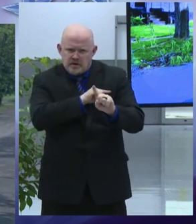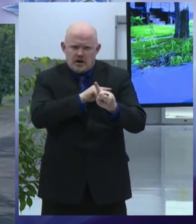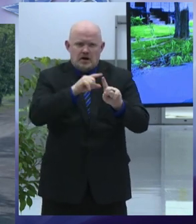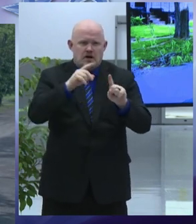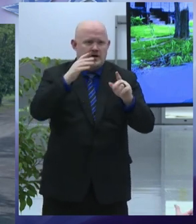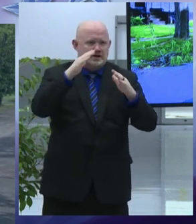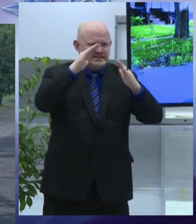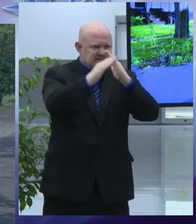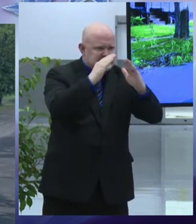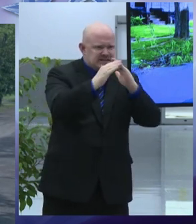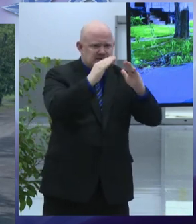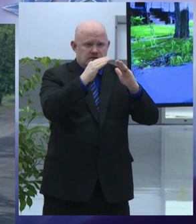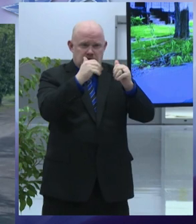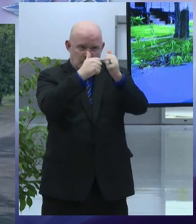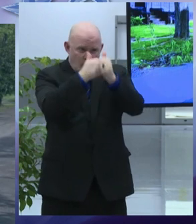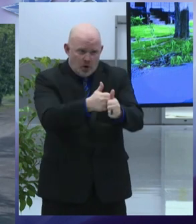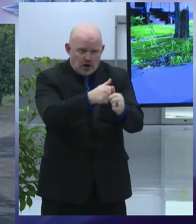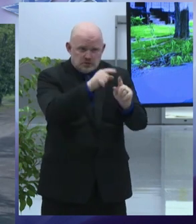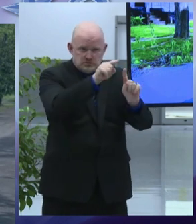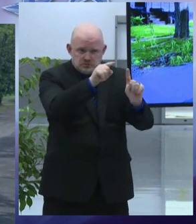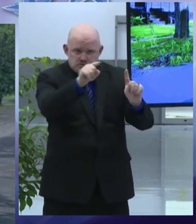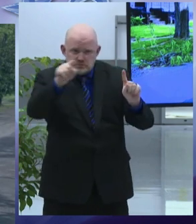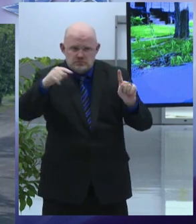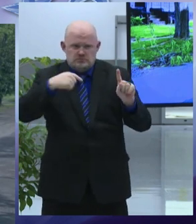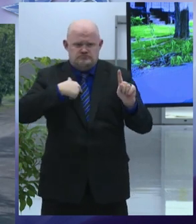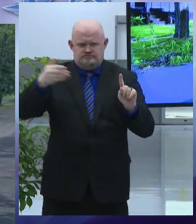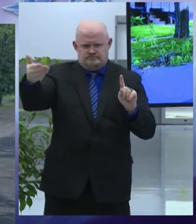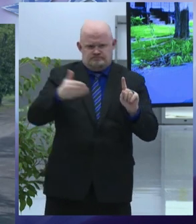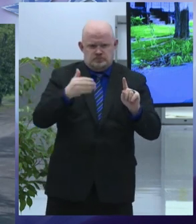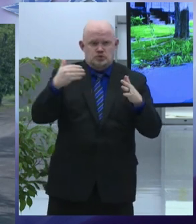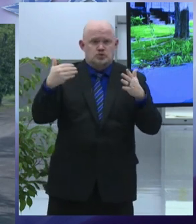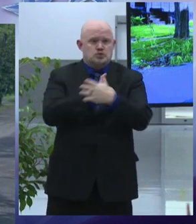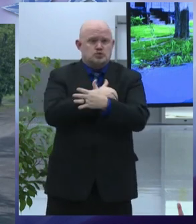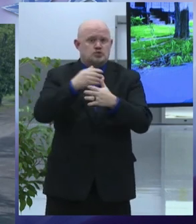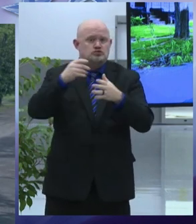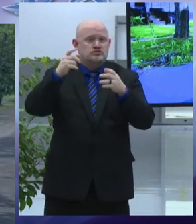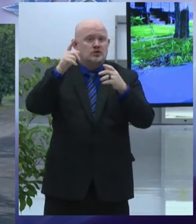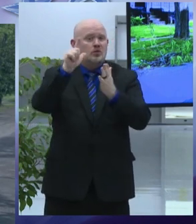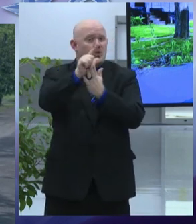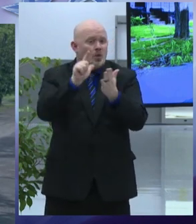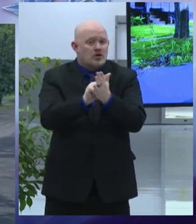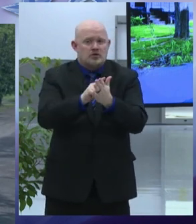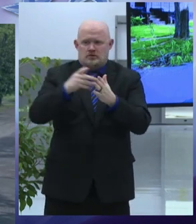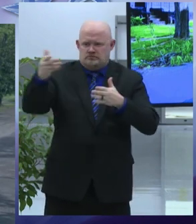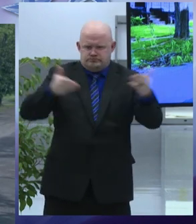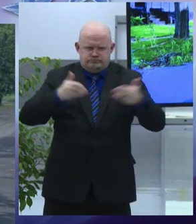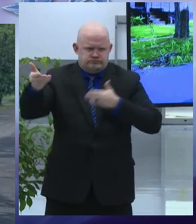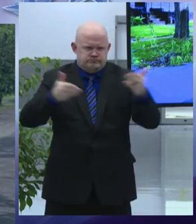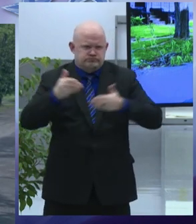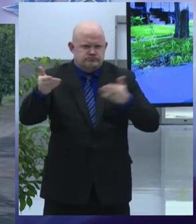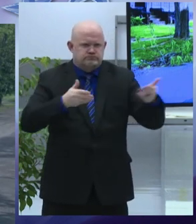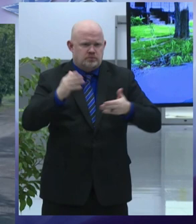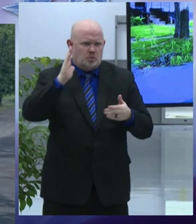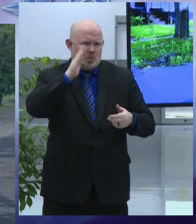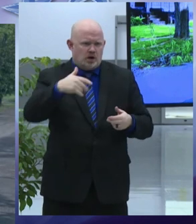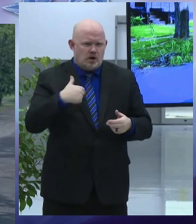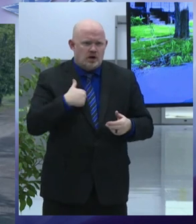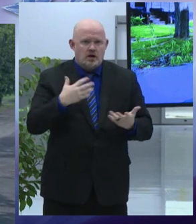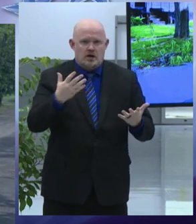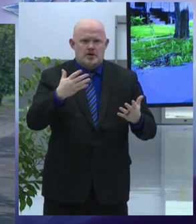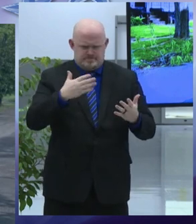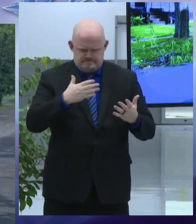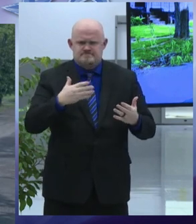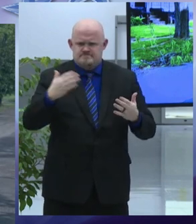on nuisance abatement if you operate your building in flagrant violation of the law and do not cooperate with codes and police we